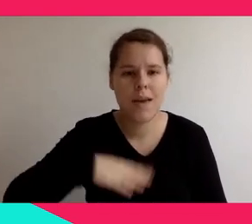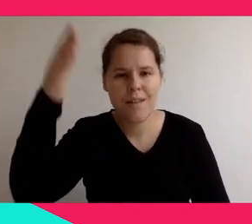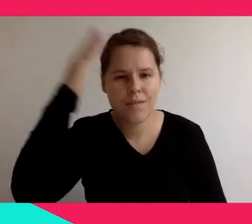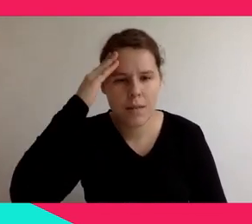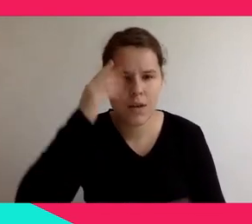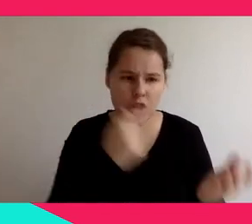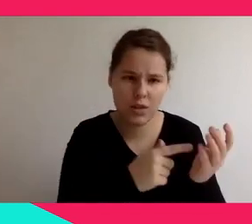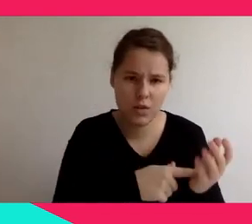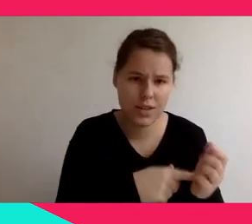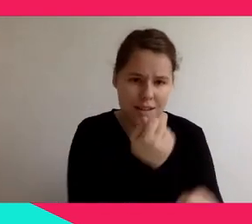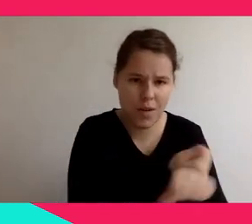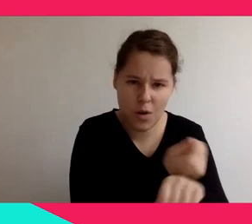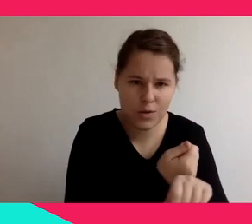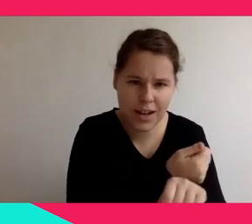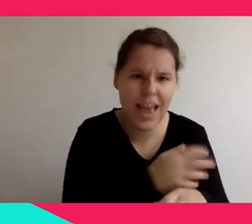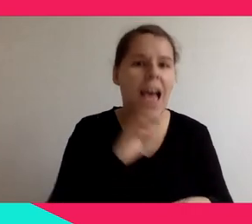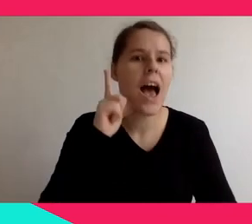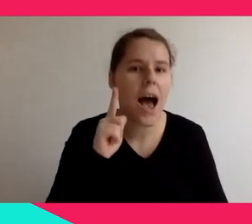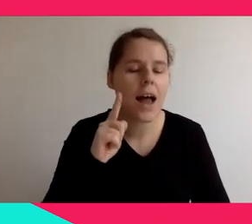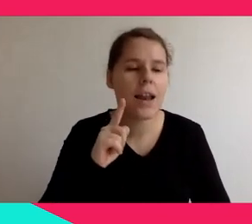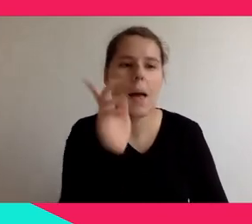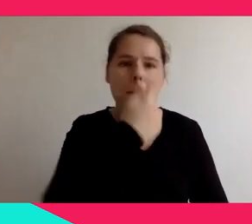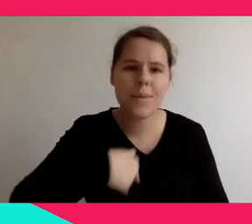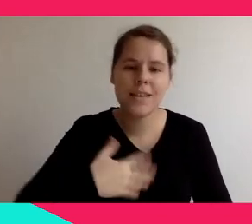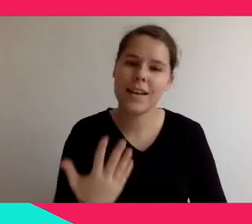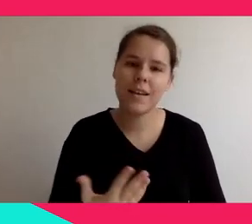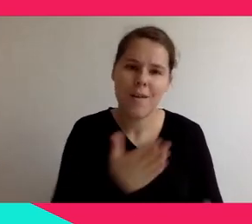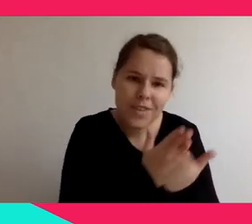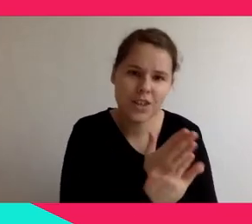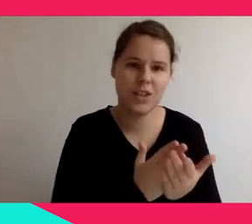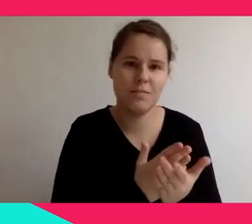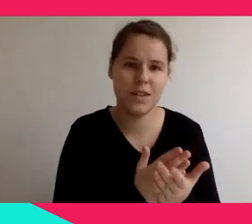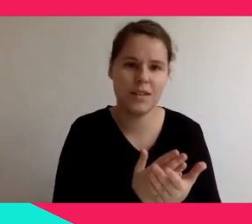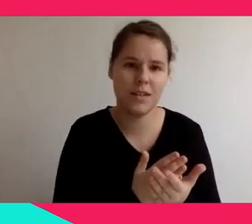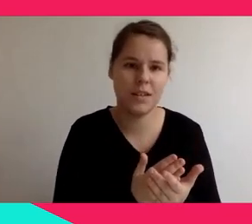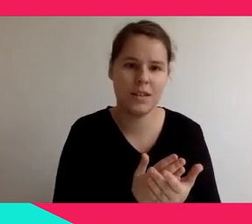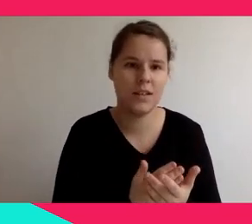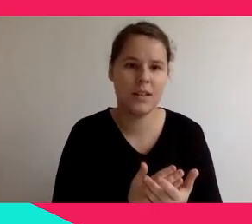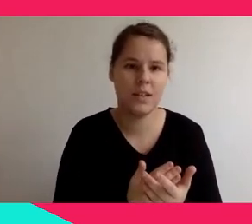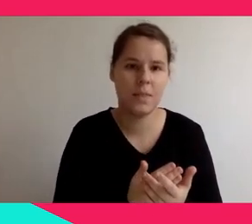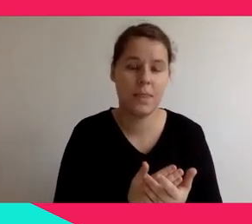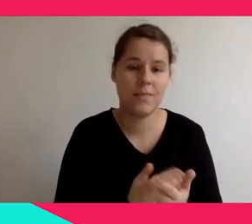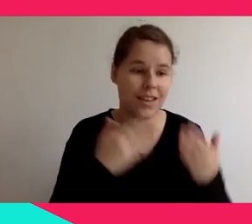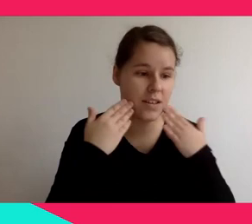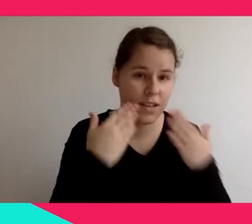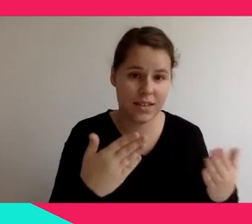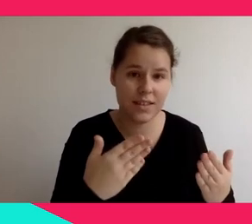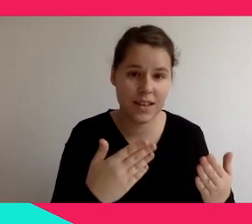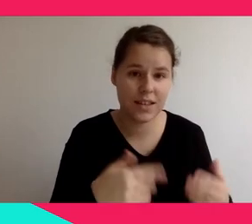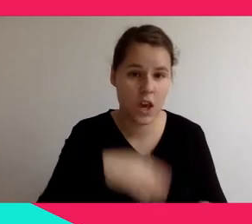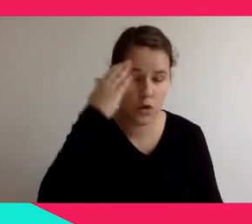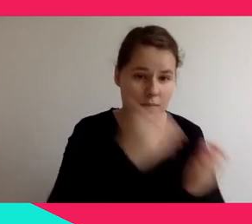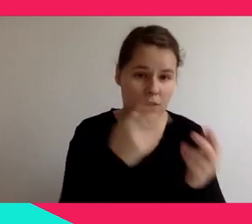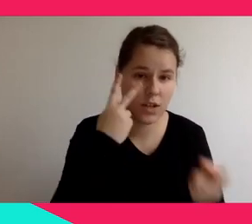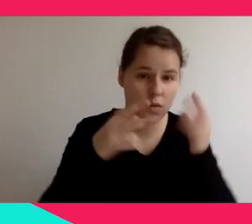the void because it's not natural to do that or go through a wall in virtual reality. You don't do it